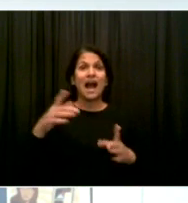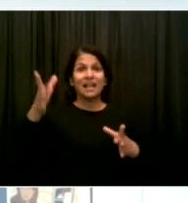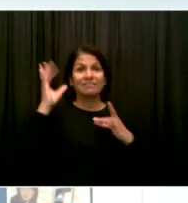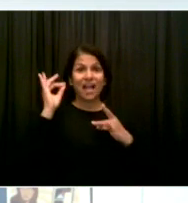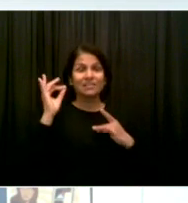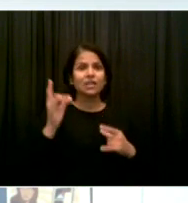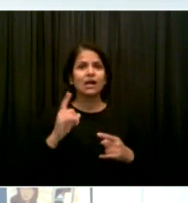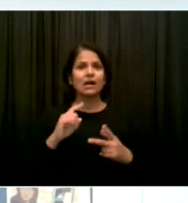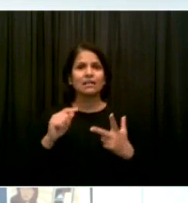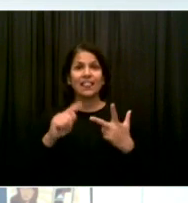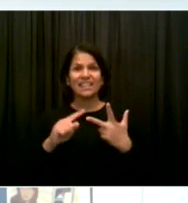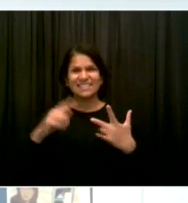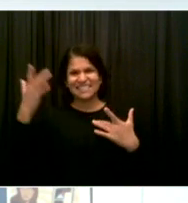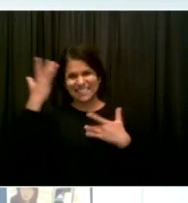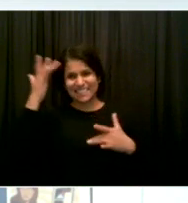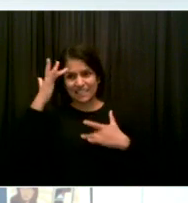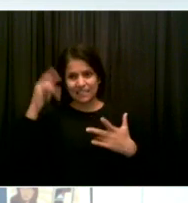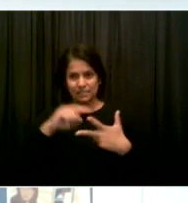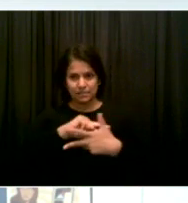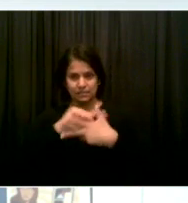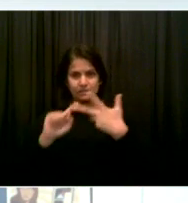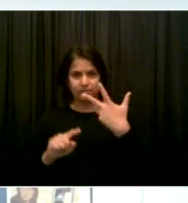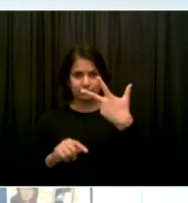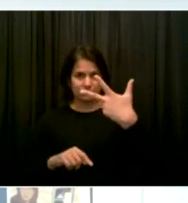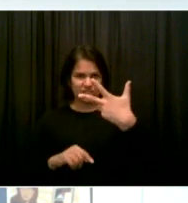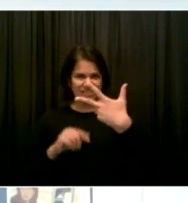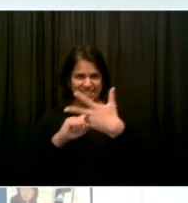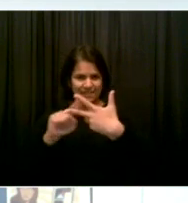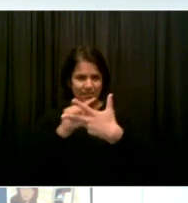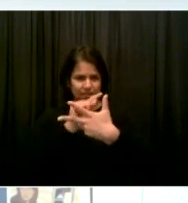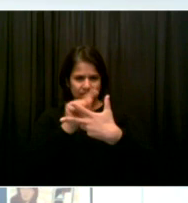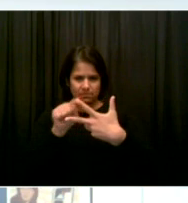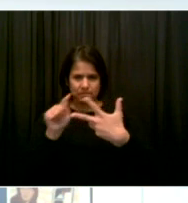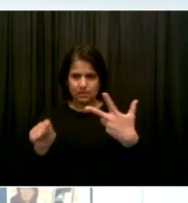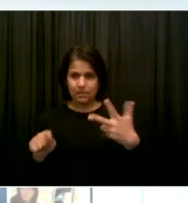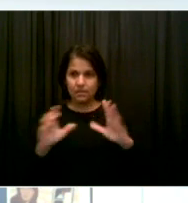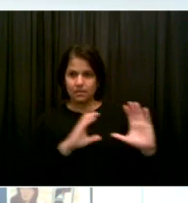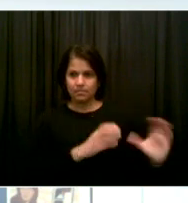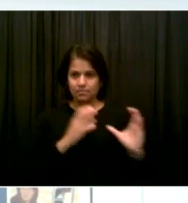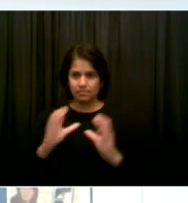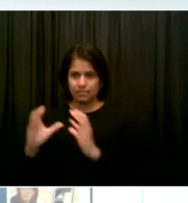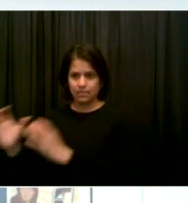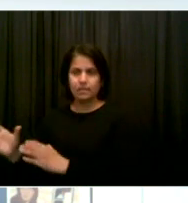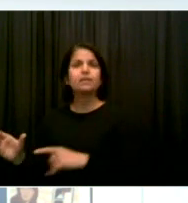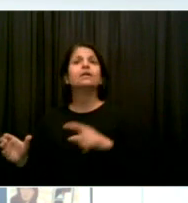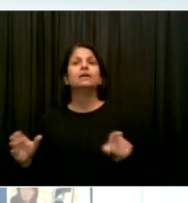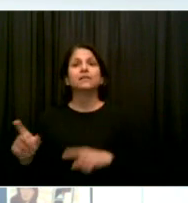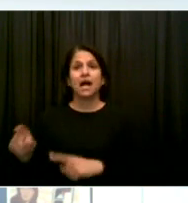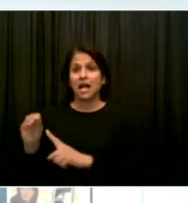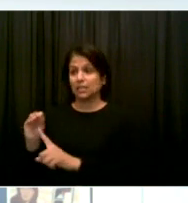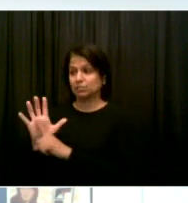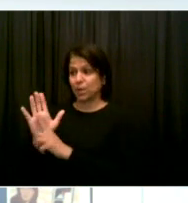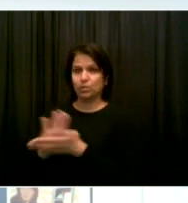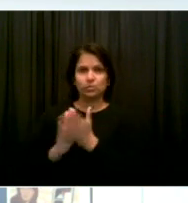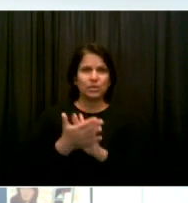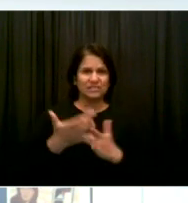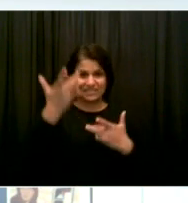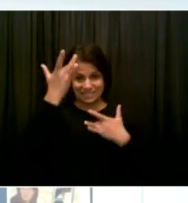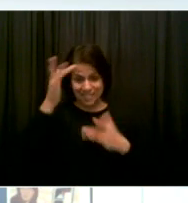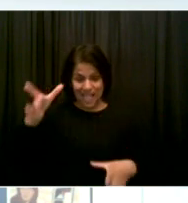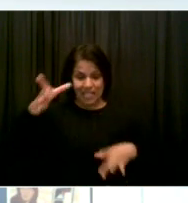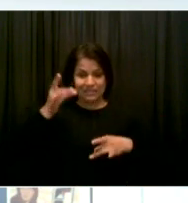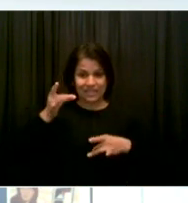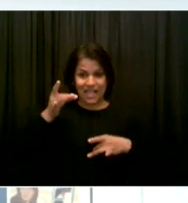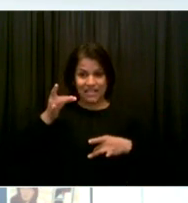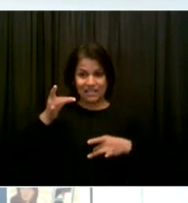exposures turning into infections, what we're seeing is that Omicron is the fastest, fittest,